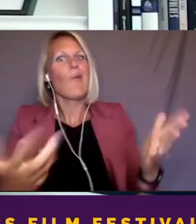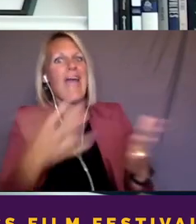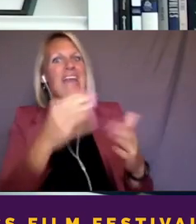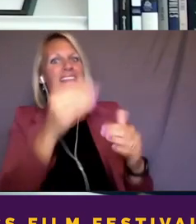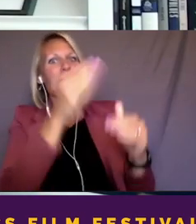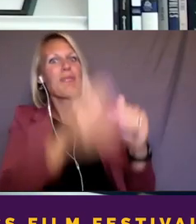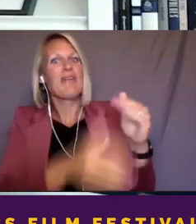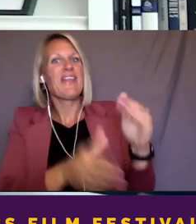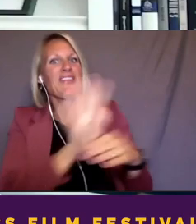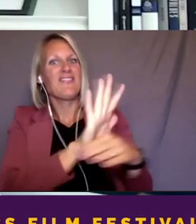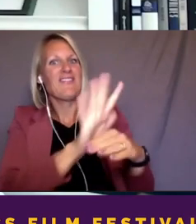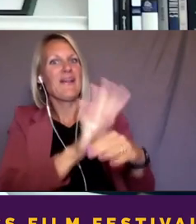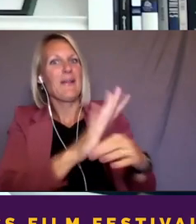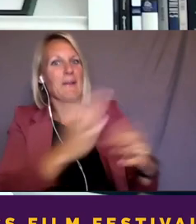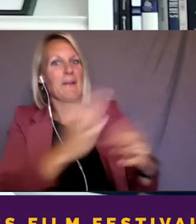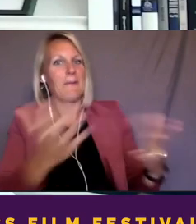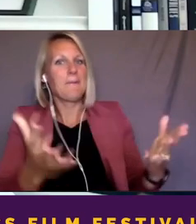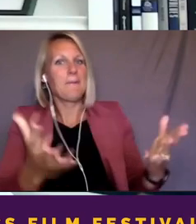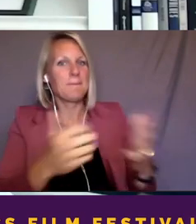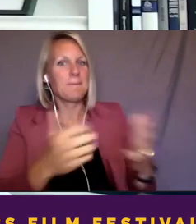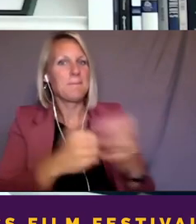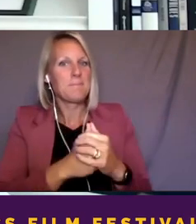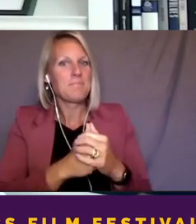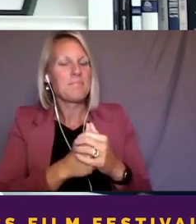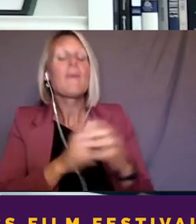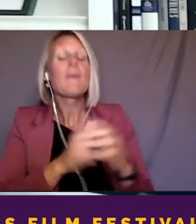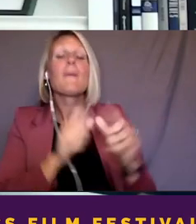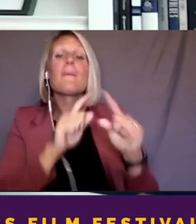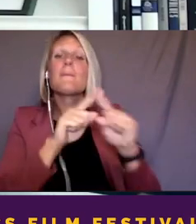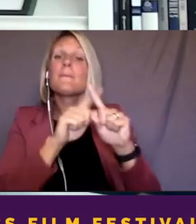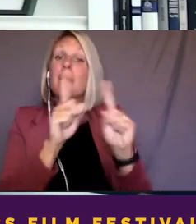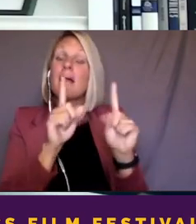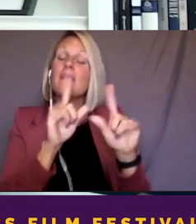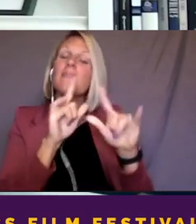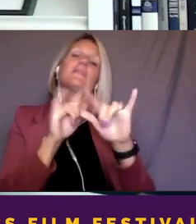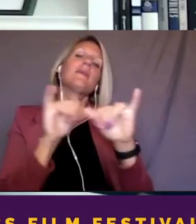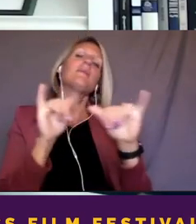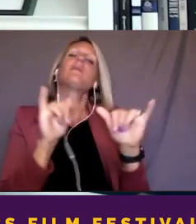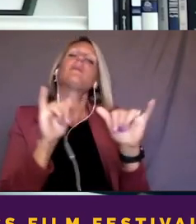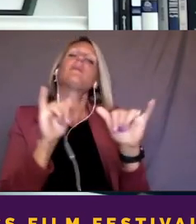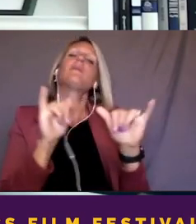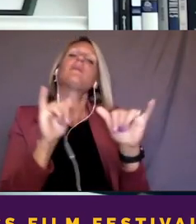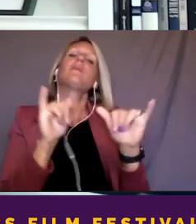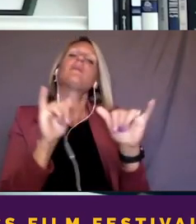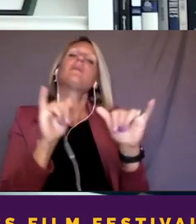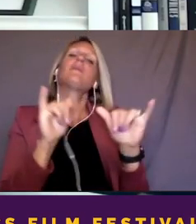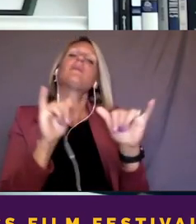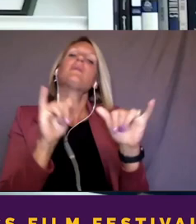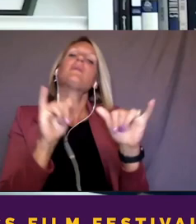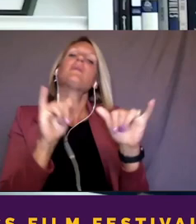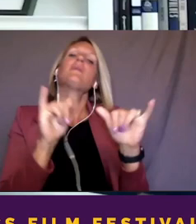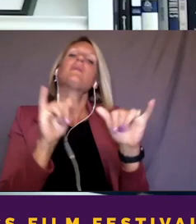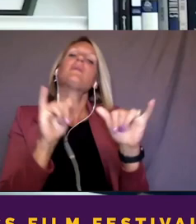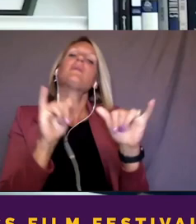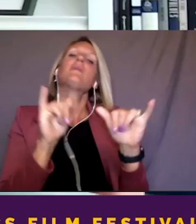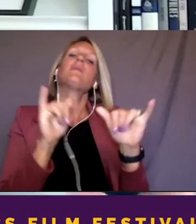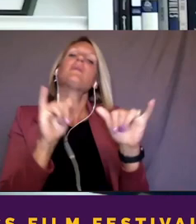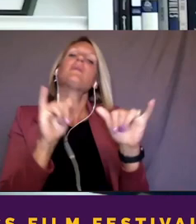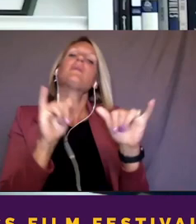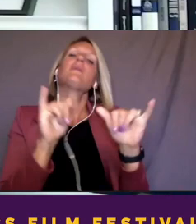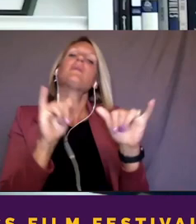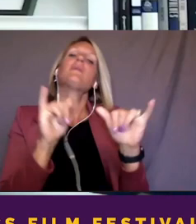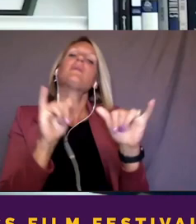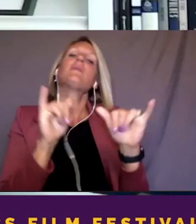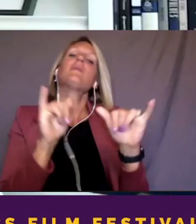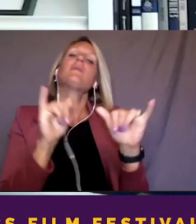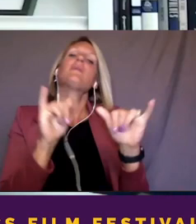undue risk, without unnecessary risk, and helping them to do exactly the kinds of things that Sonia and Mark and